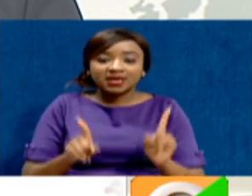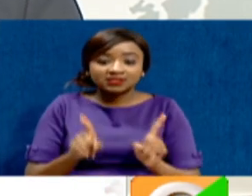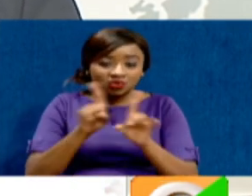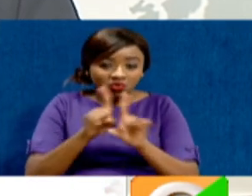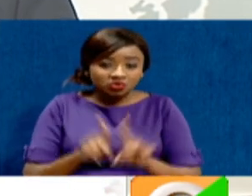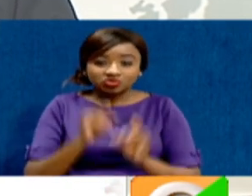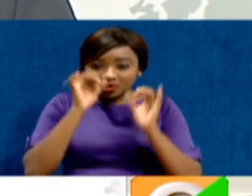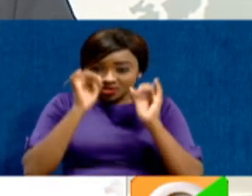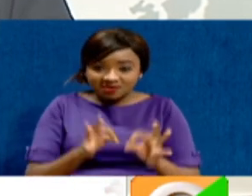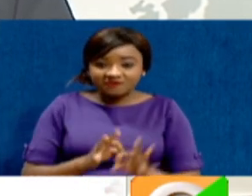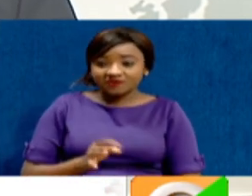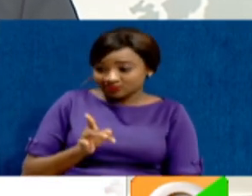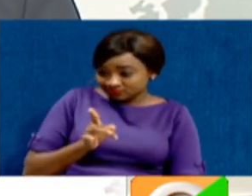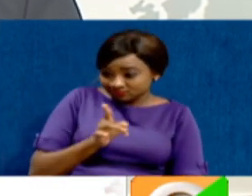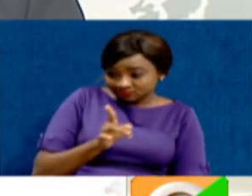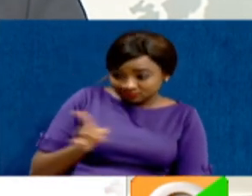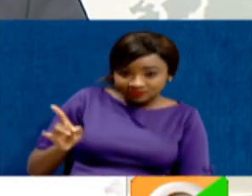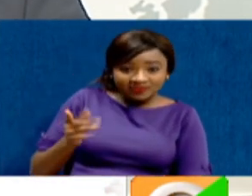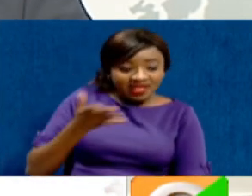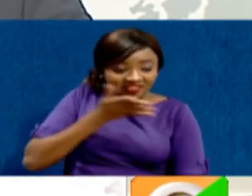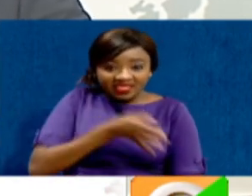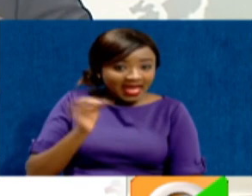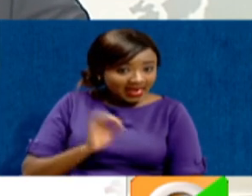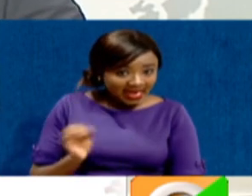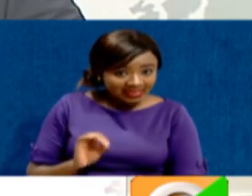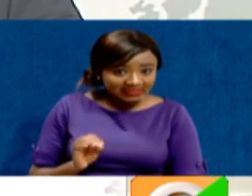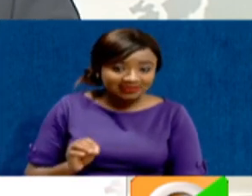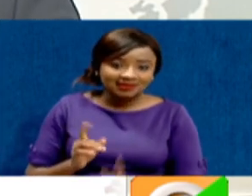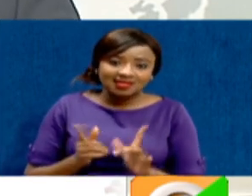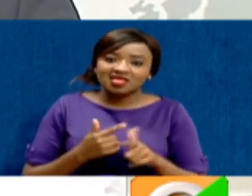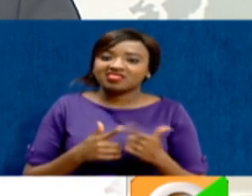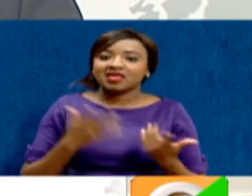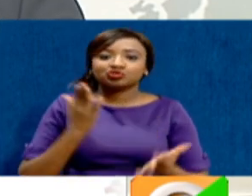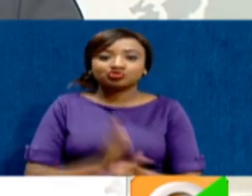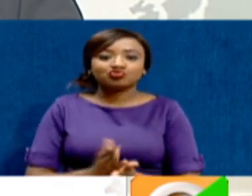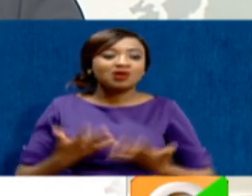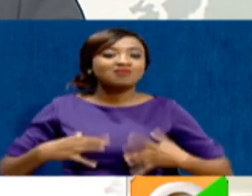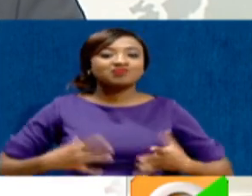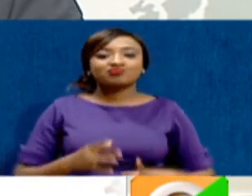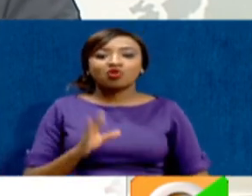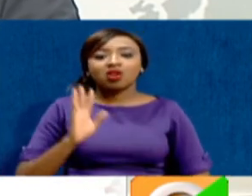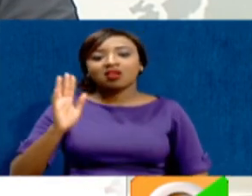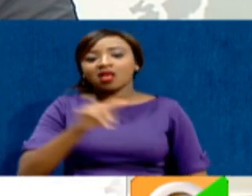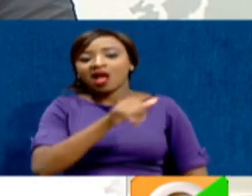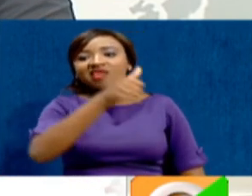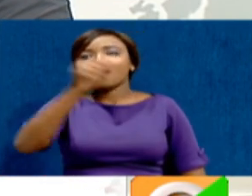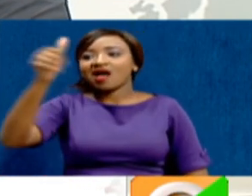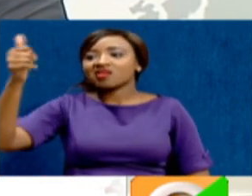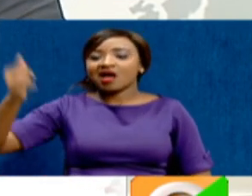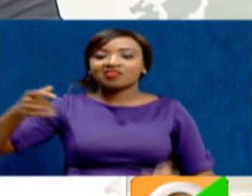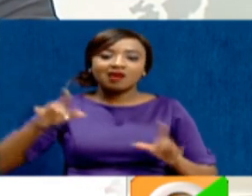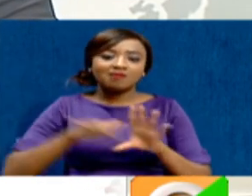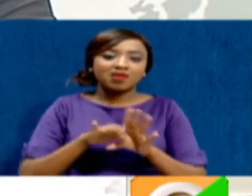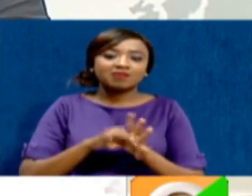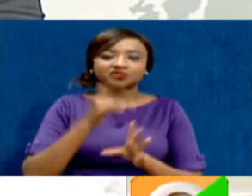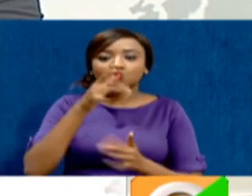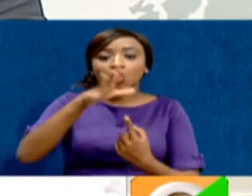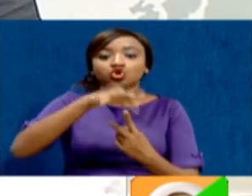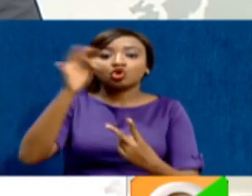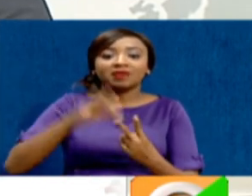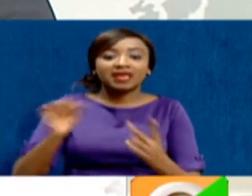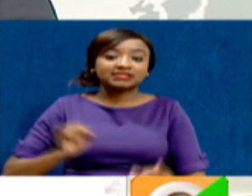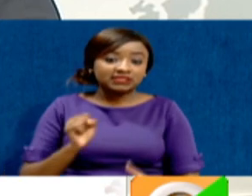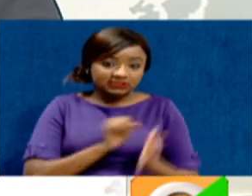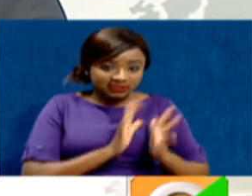substantive elected senator is not present, then there's voting by delegation where other members who are nominated senators